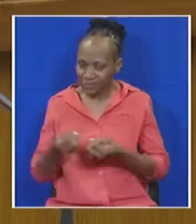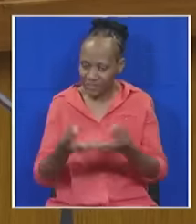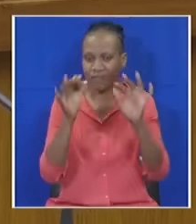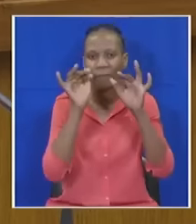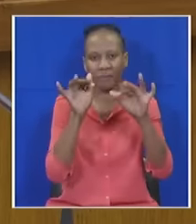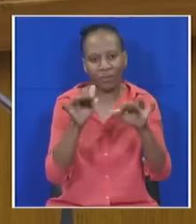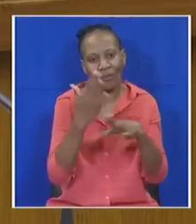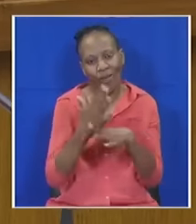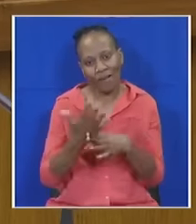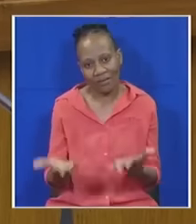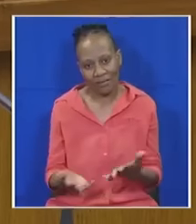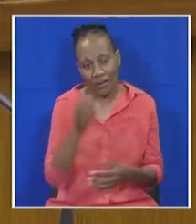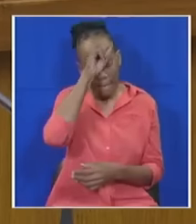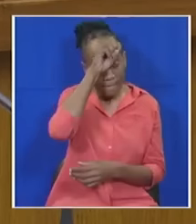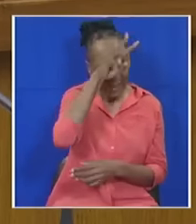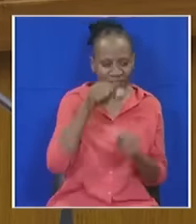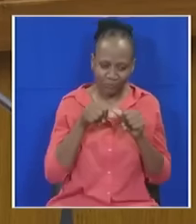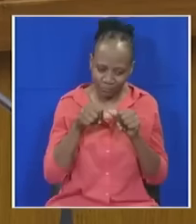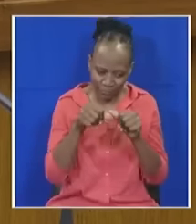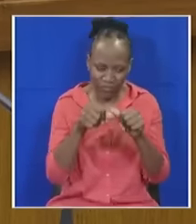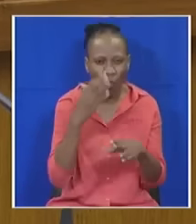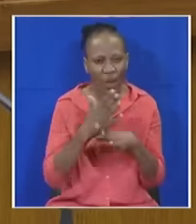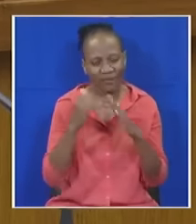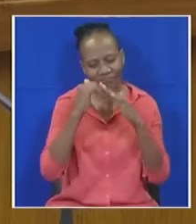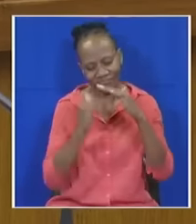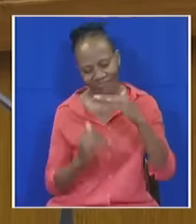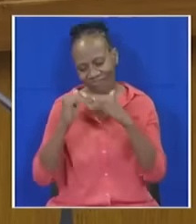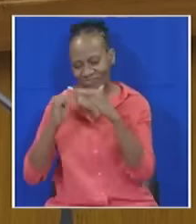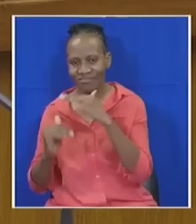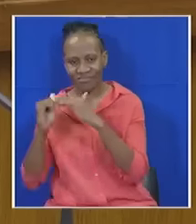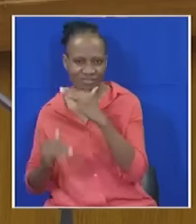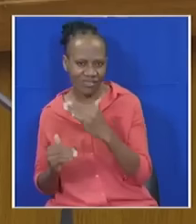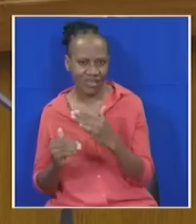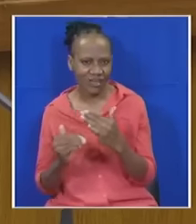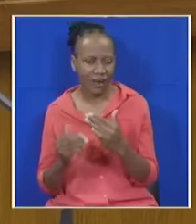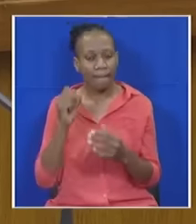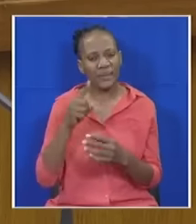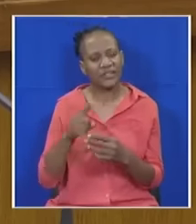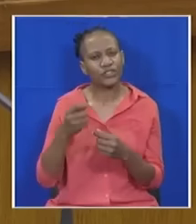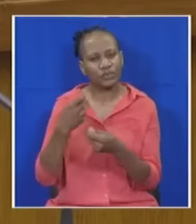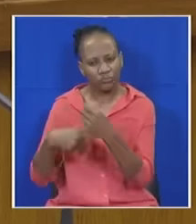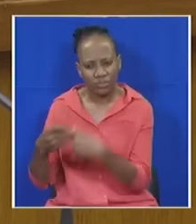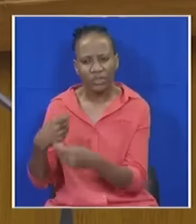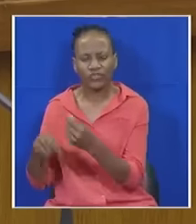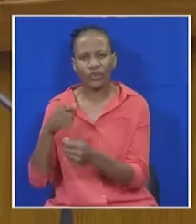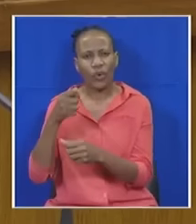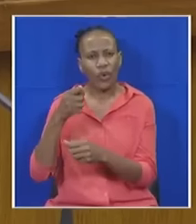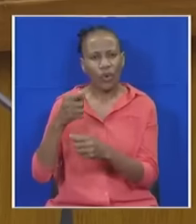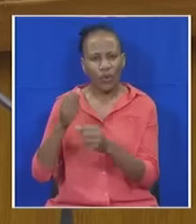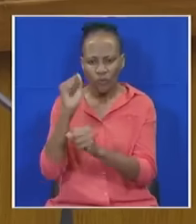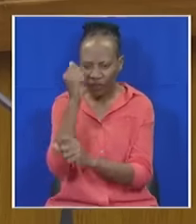table. Mining continued to underperform, while manufacturing output was supported by buoyant sales in